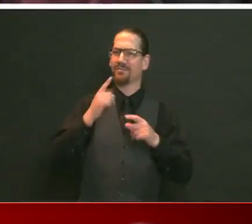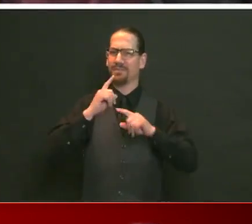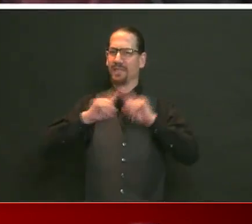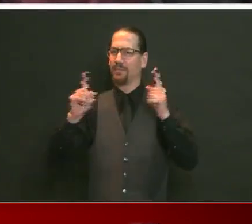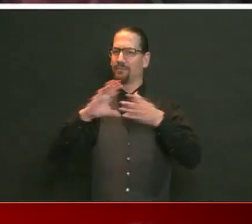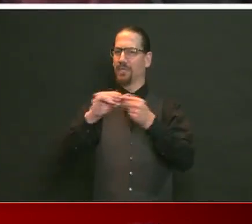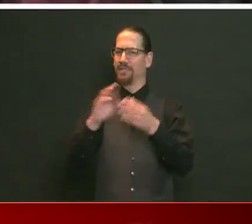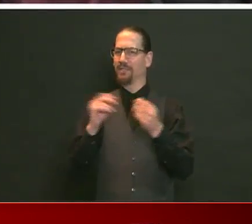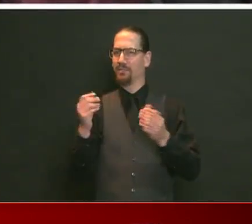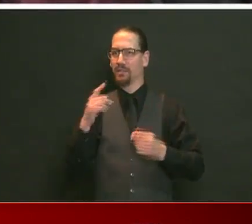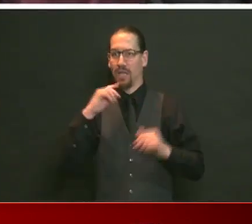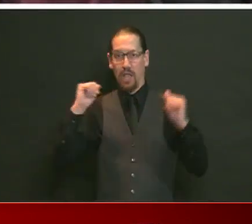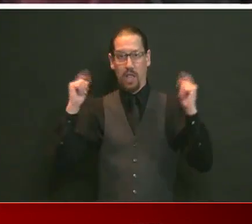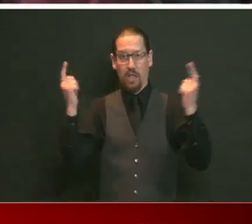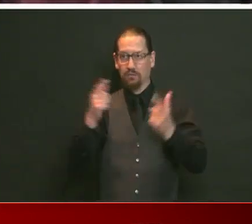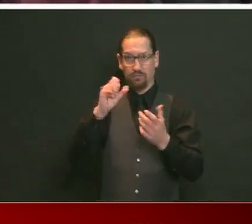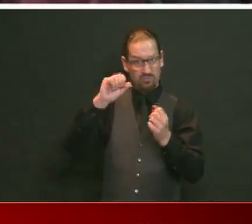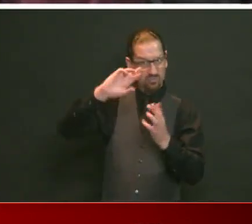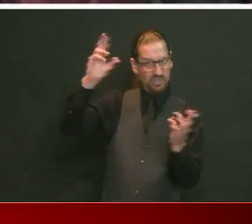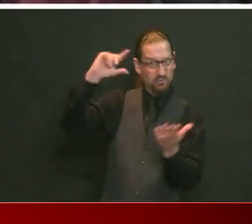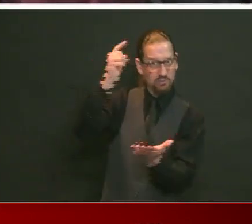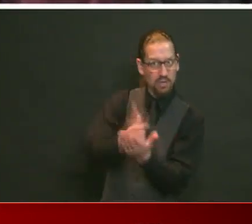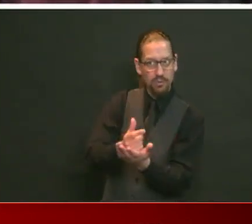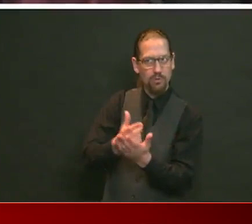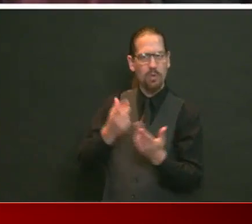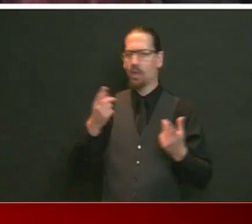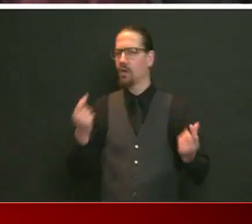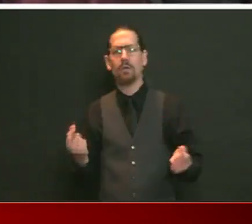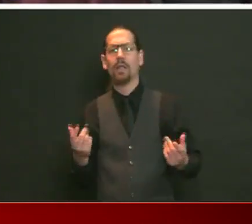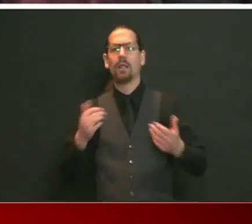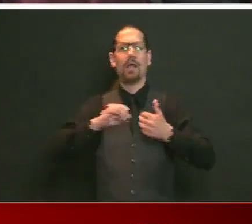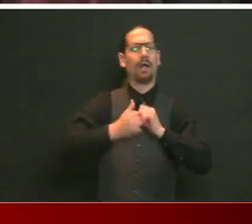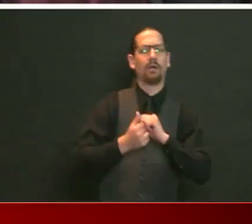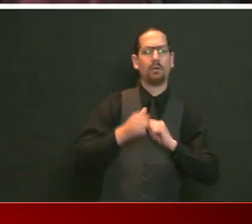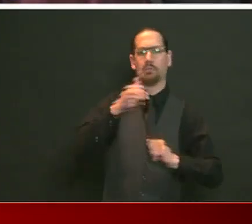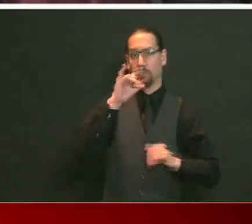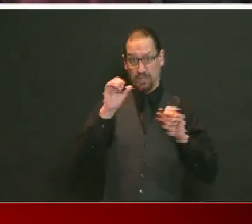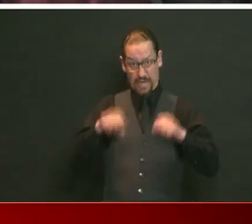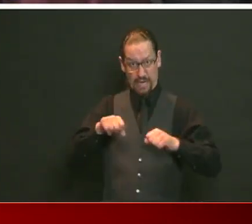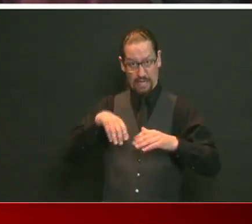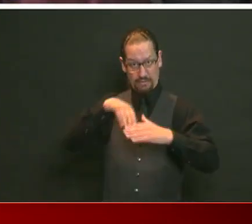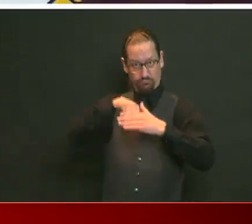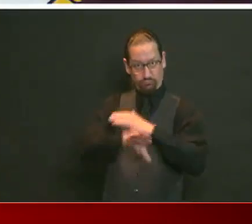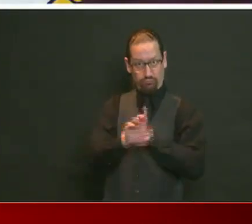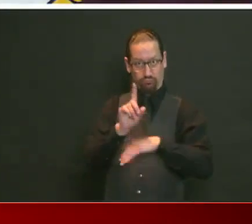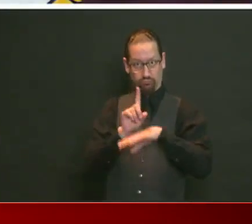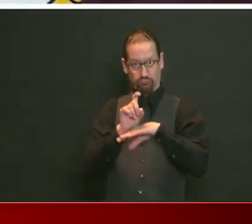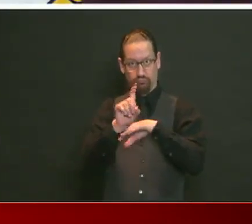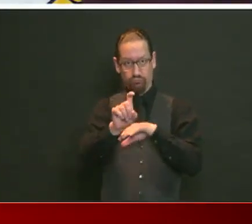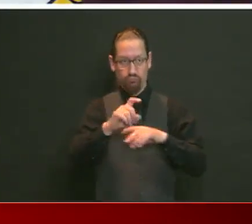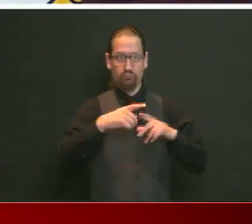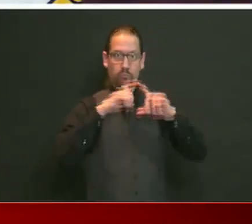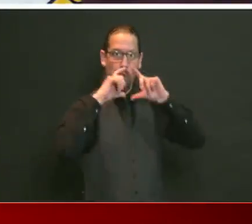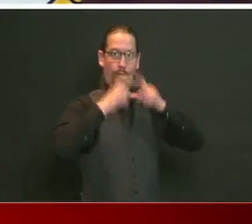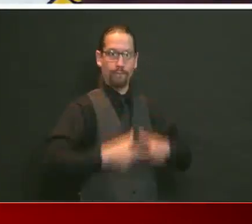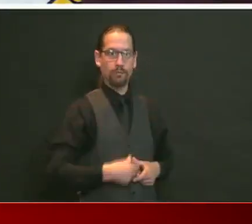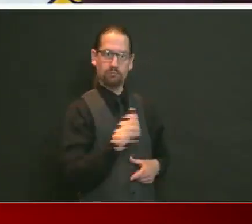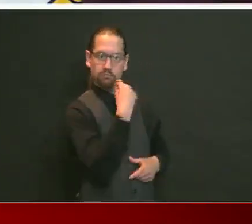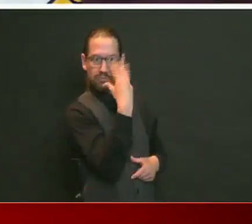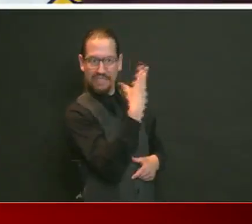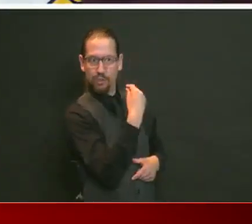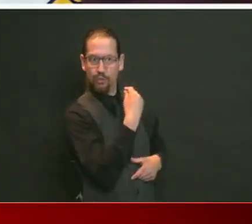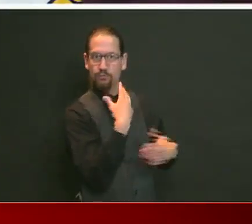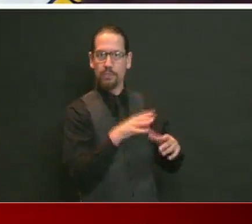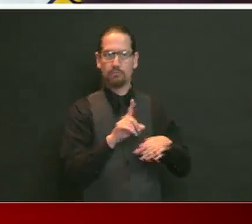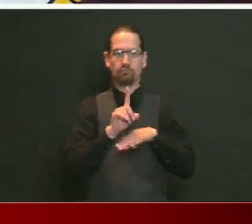go, what's the message about coming up, taking your mask off, getting a picture and walking off the stage? Is that still a problem? So let me say this.